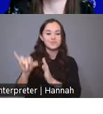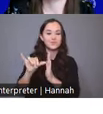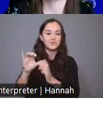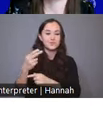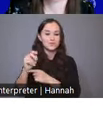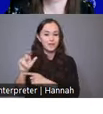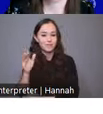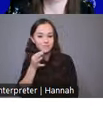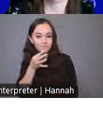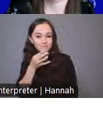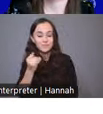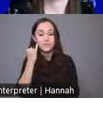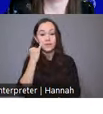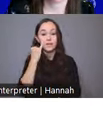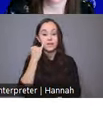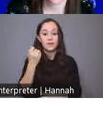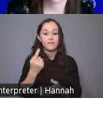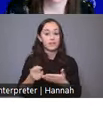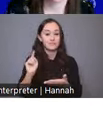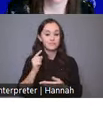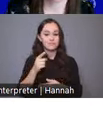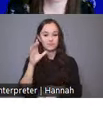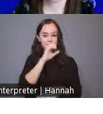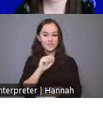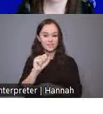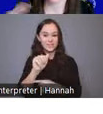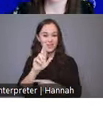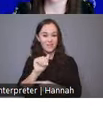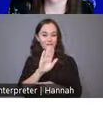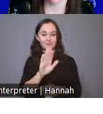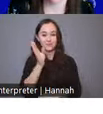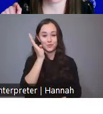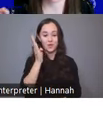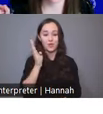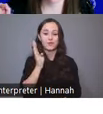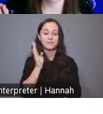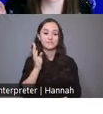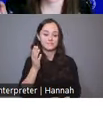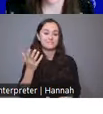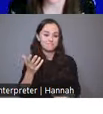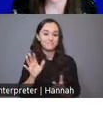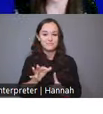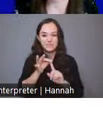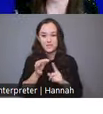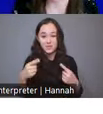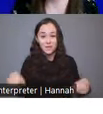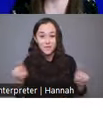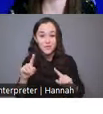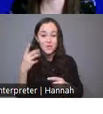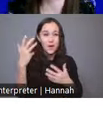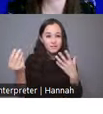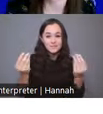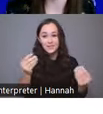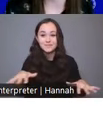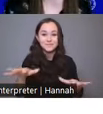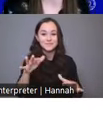If you missed Sarah's AA archaeology talk last week, especially all of you out there asking catch and